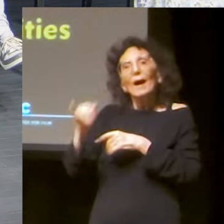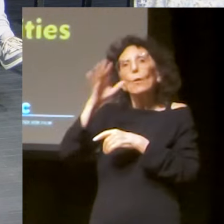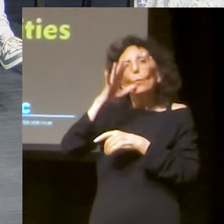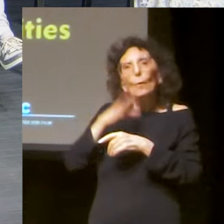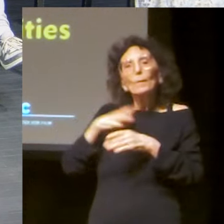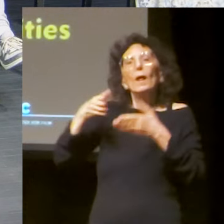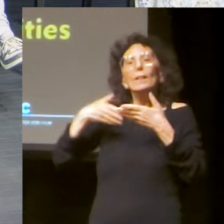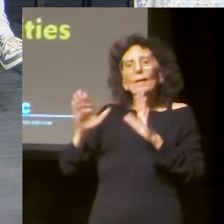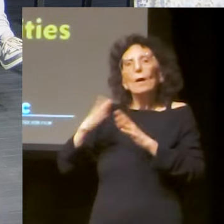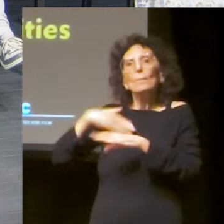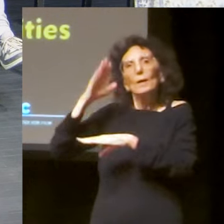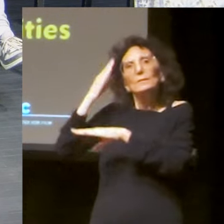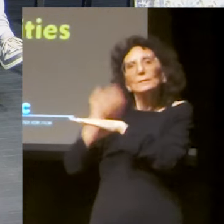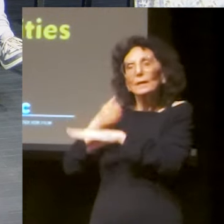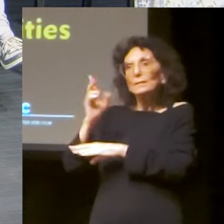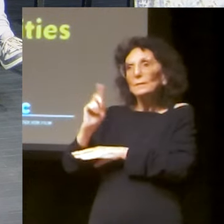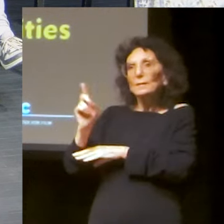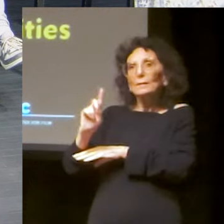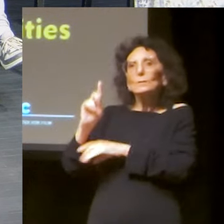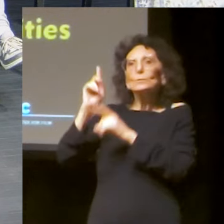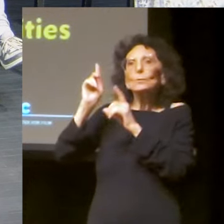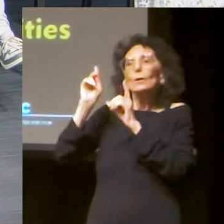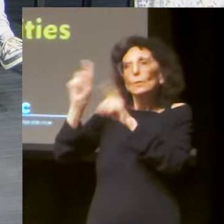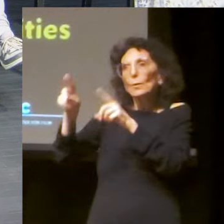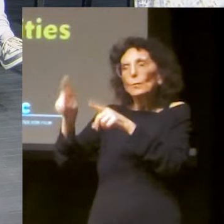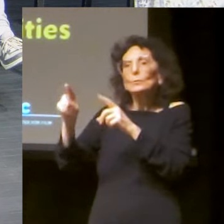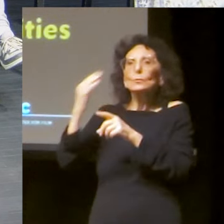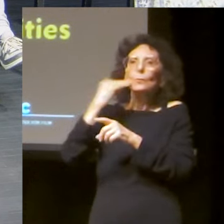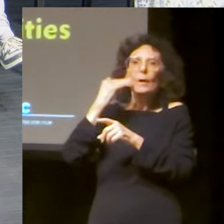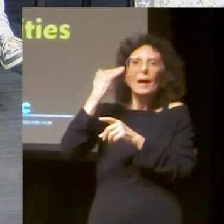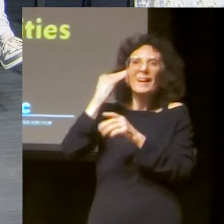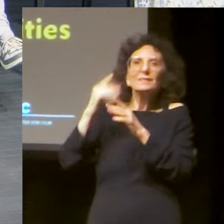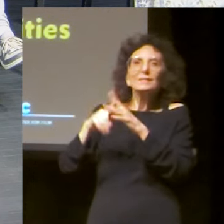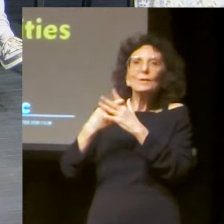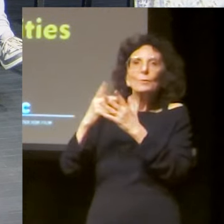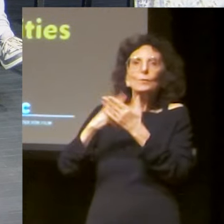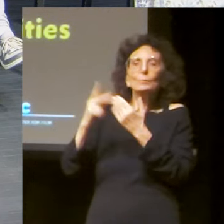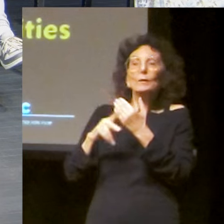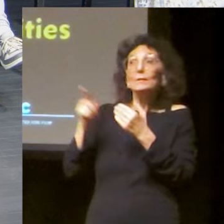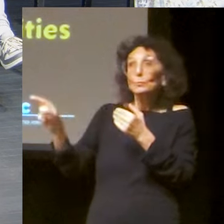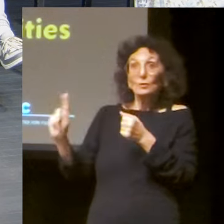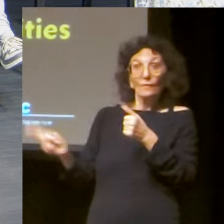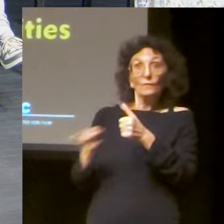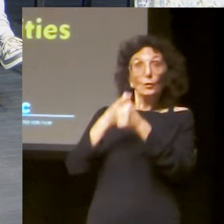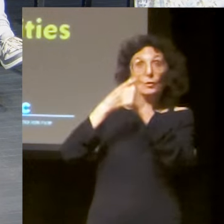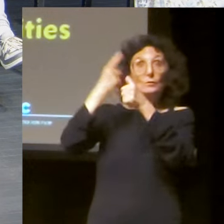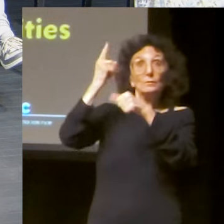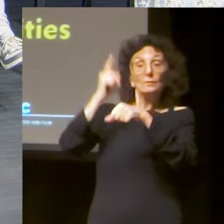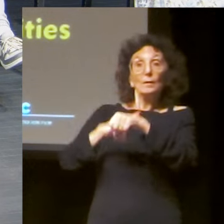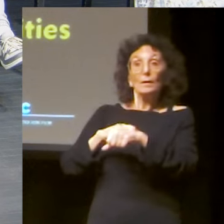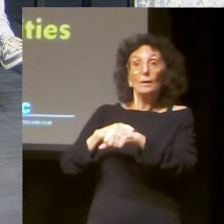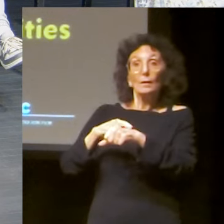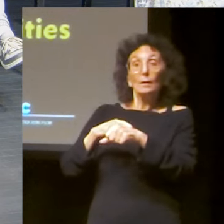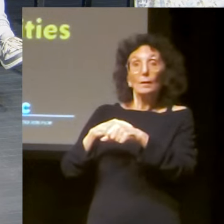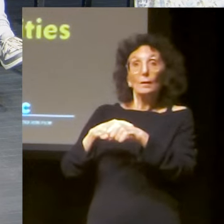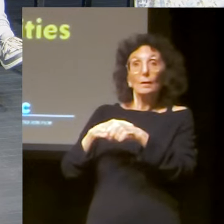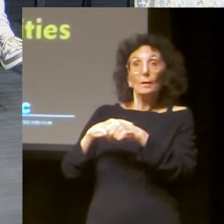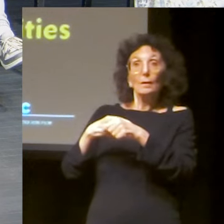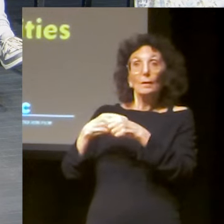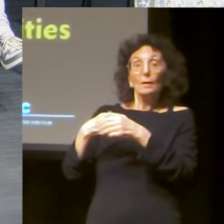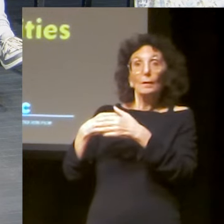Now he can't take public transportation or anything. And she allowed Derek to come to